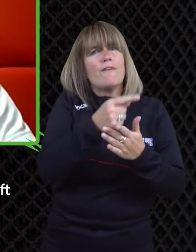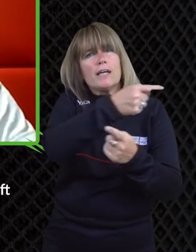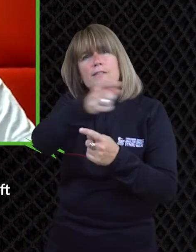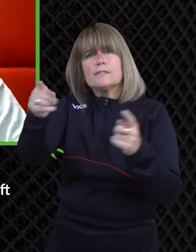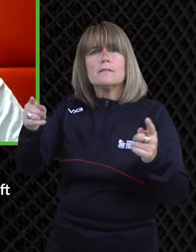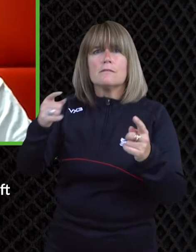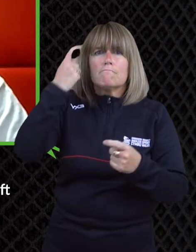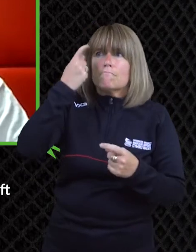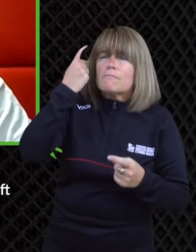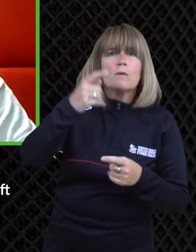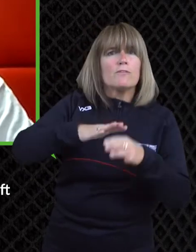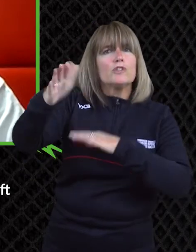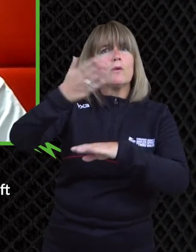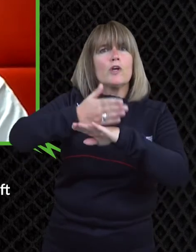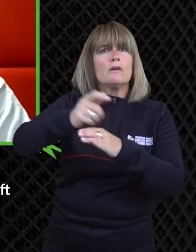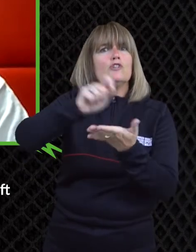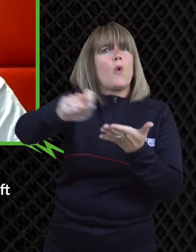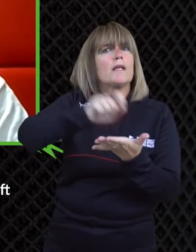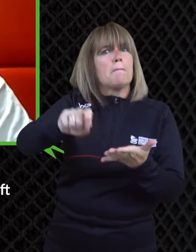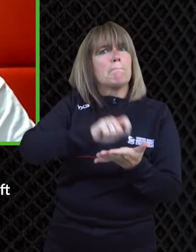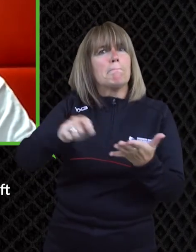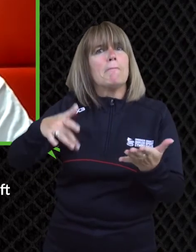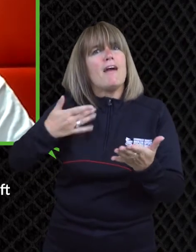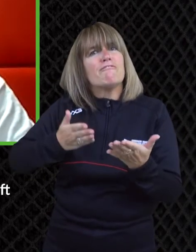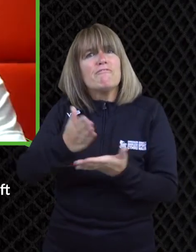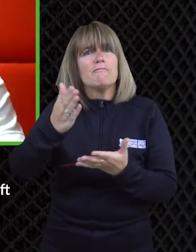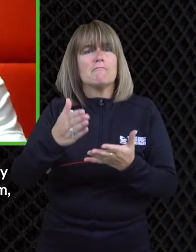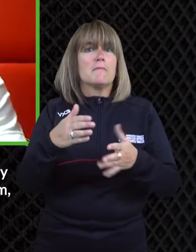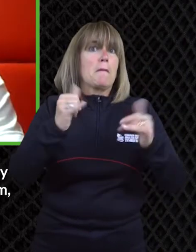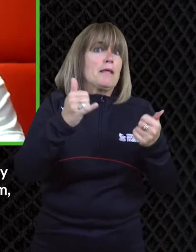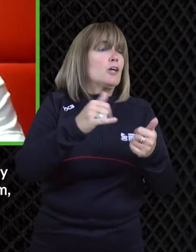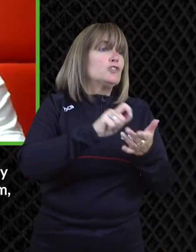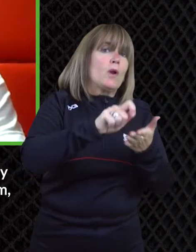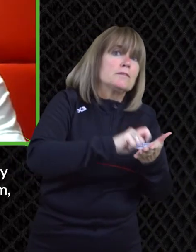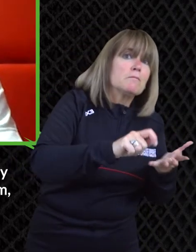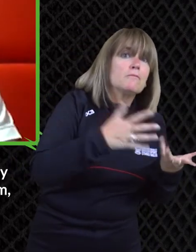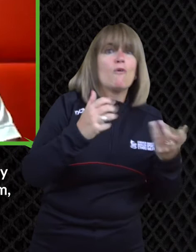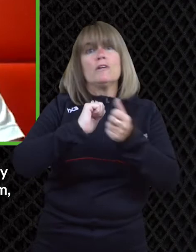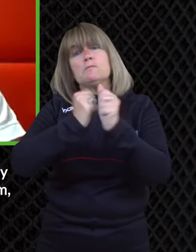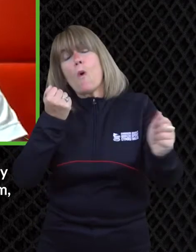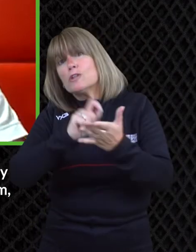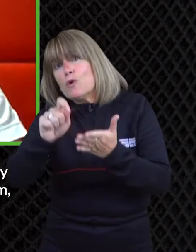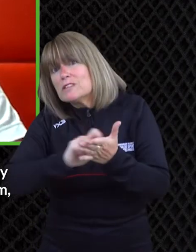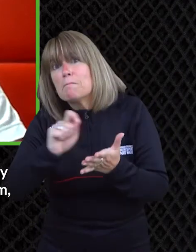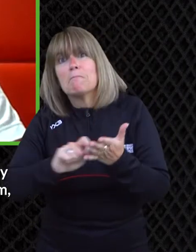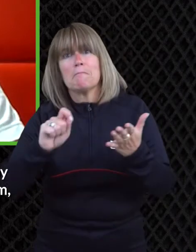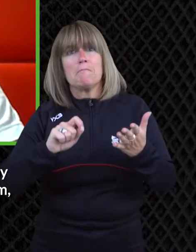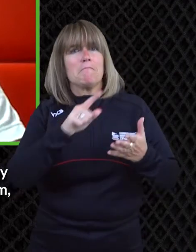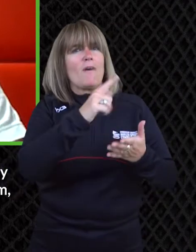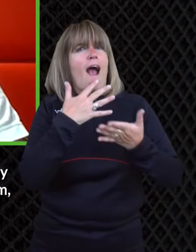change for society no i absolutely love that so pete my final question